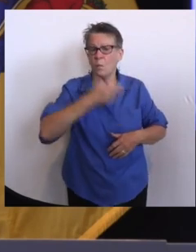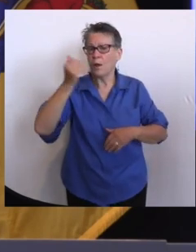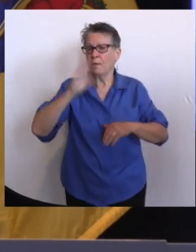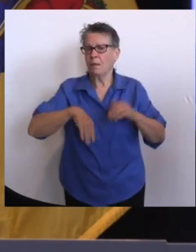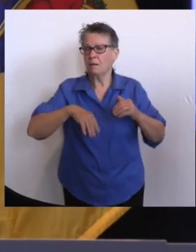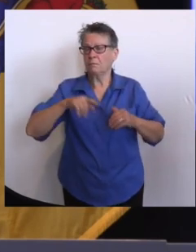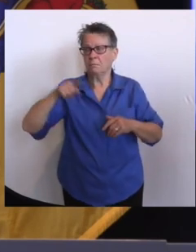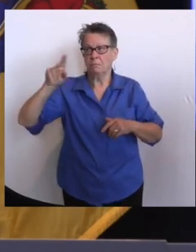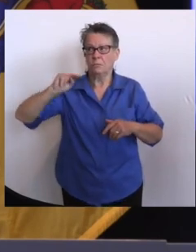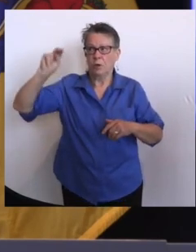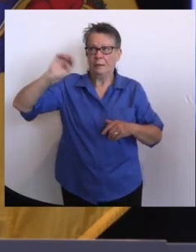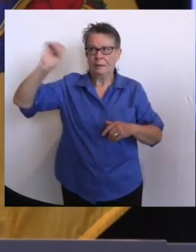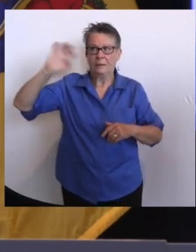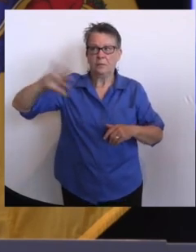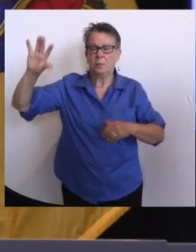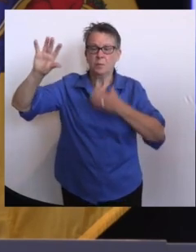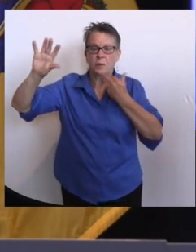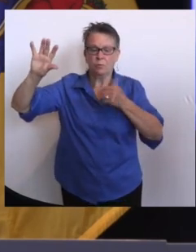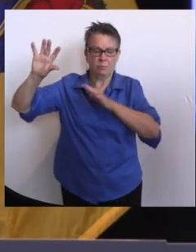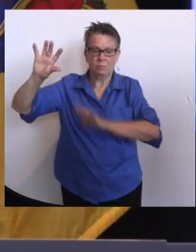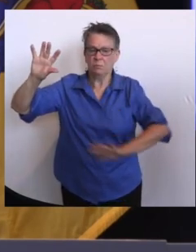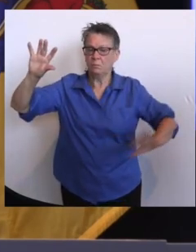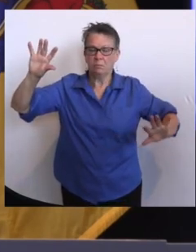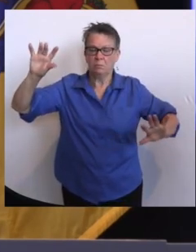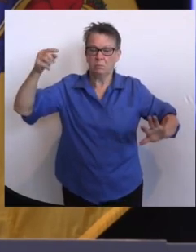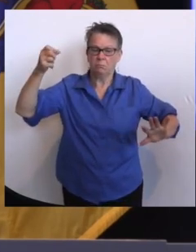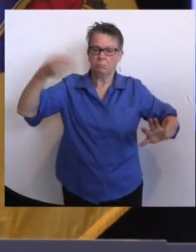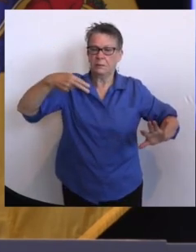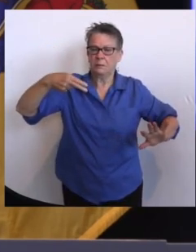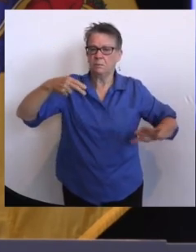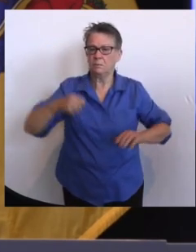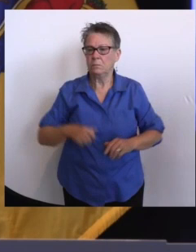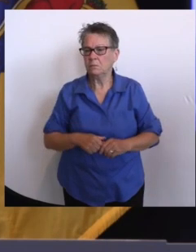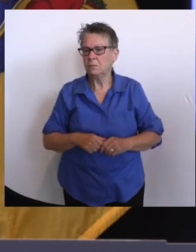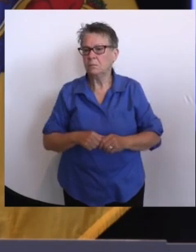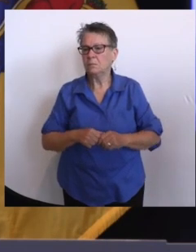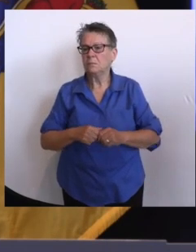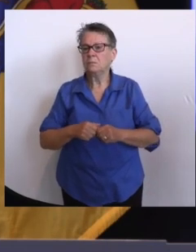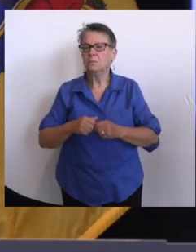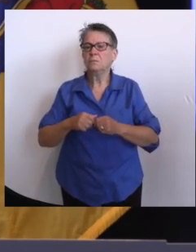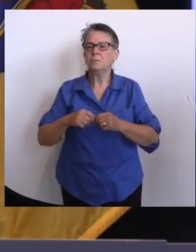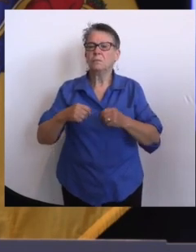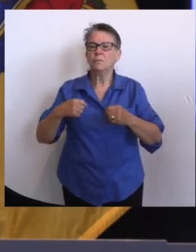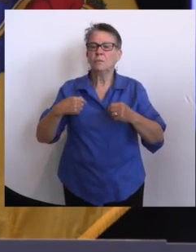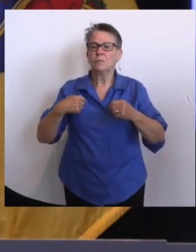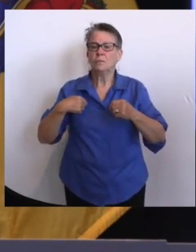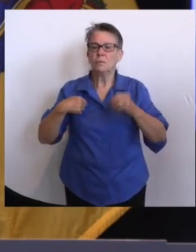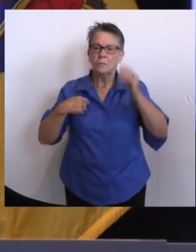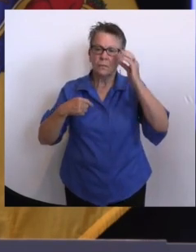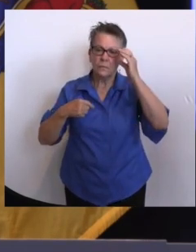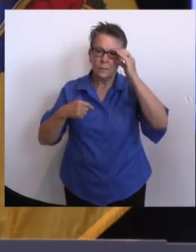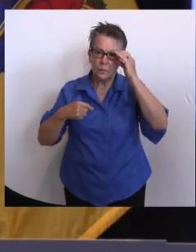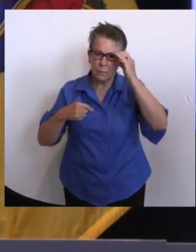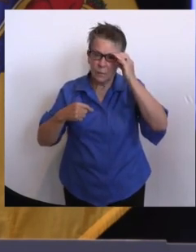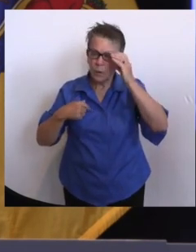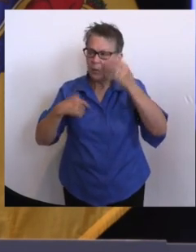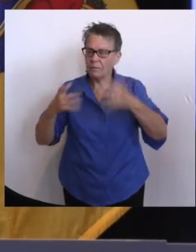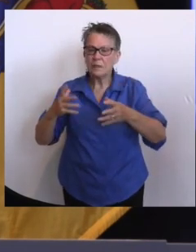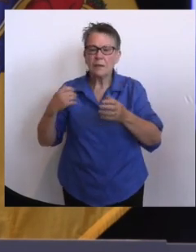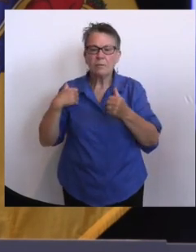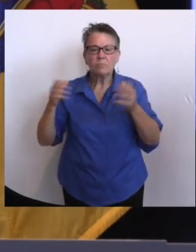with our spouses, with Governor Hochul, uh, in New York on, uh, Saturday. And we covered a whole range of